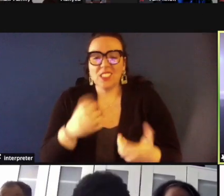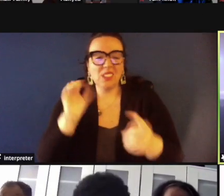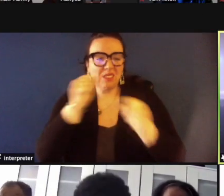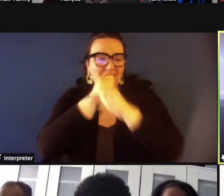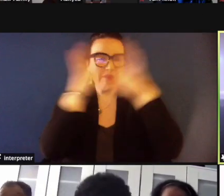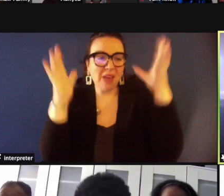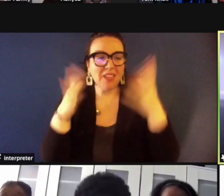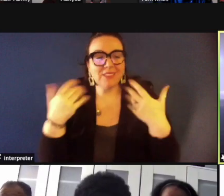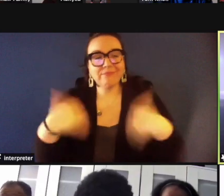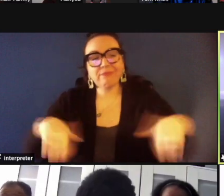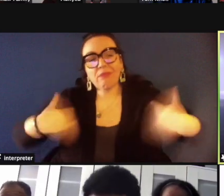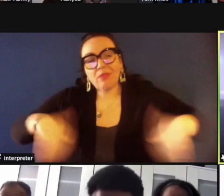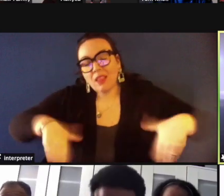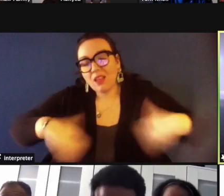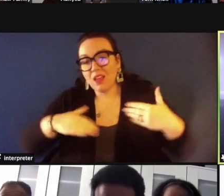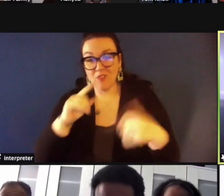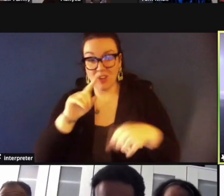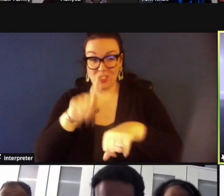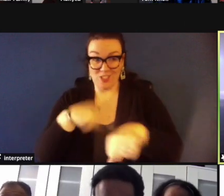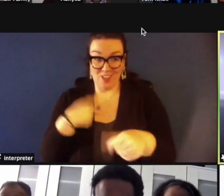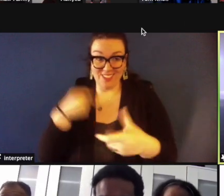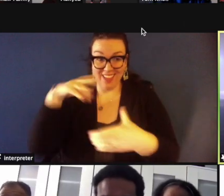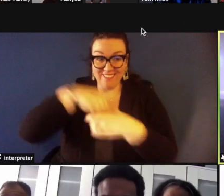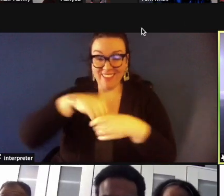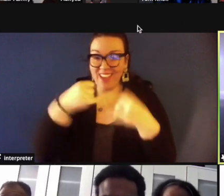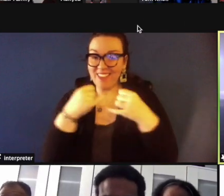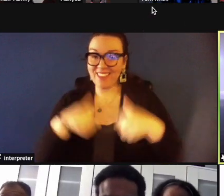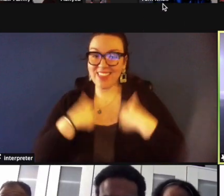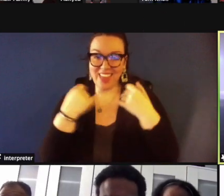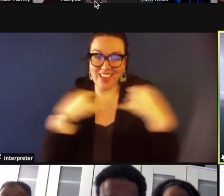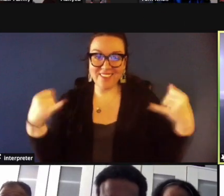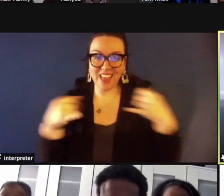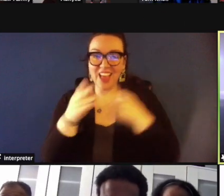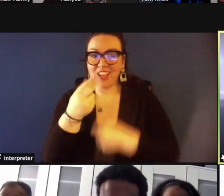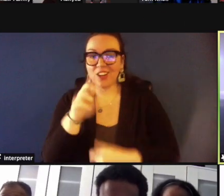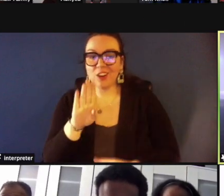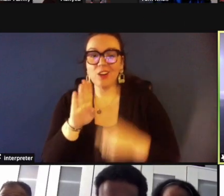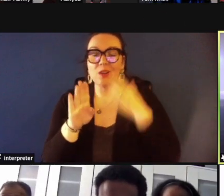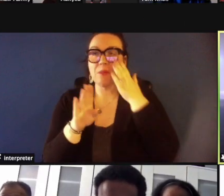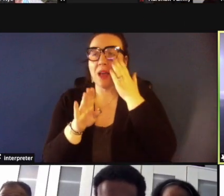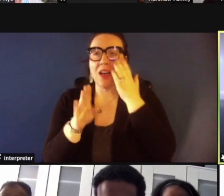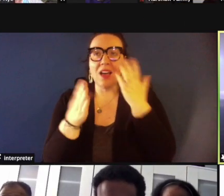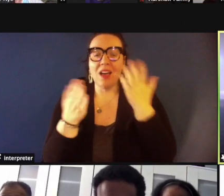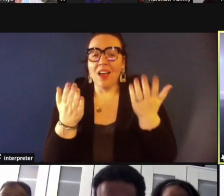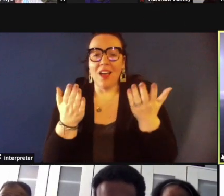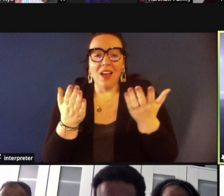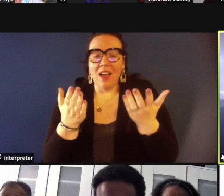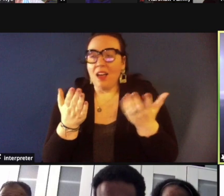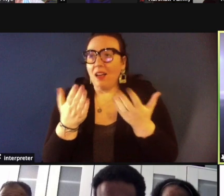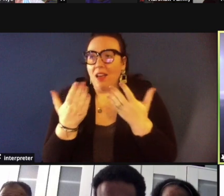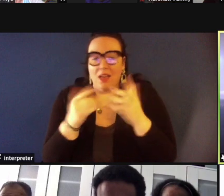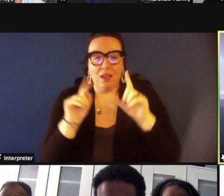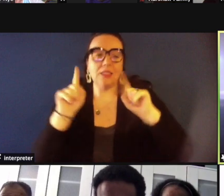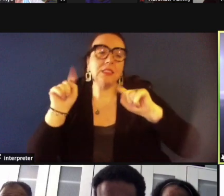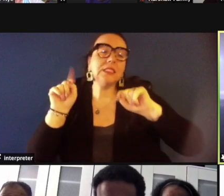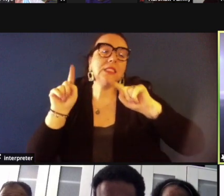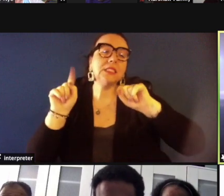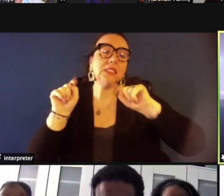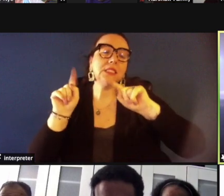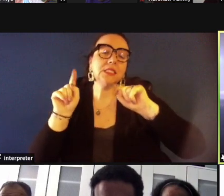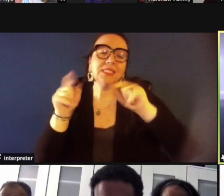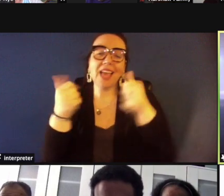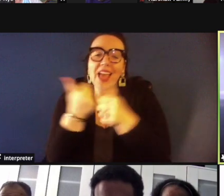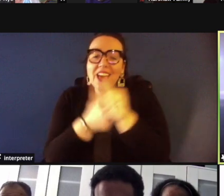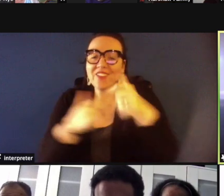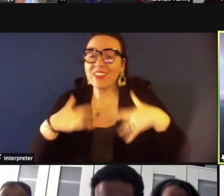for as long as i've been involved in lifeline herb herb has been uh at almost every event uh whether